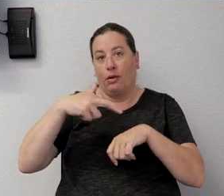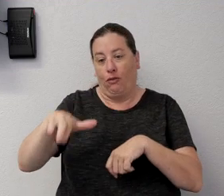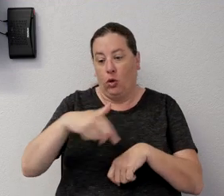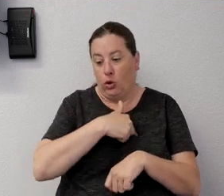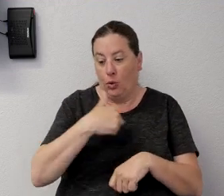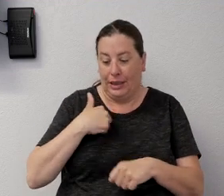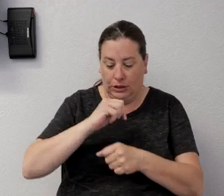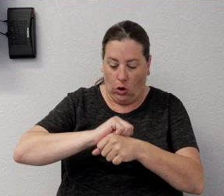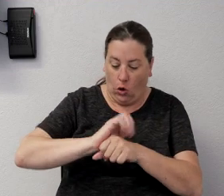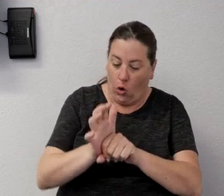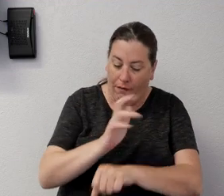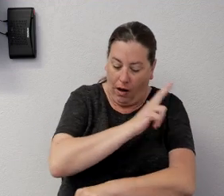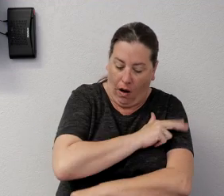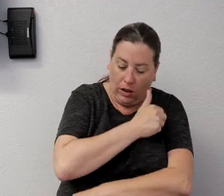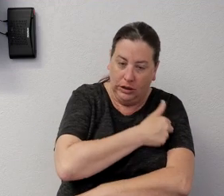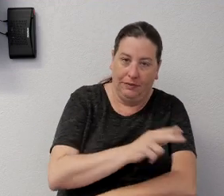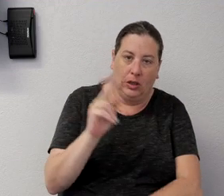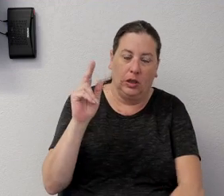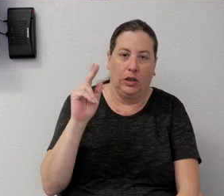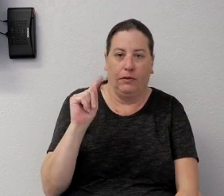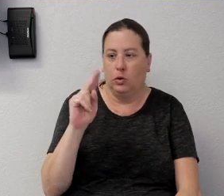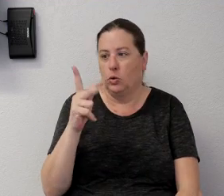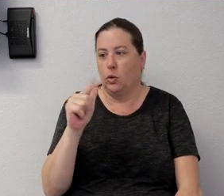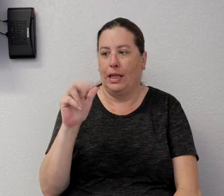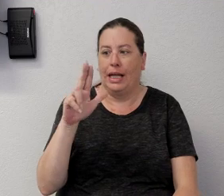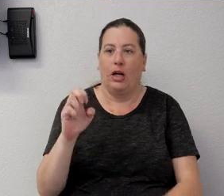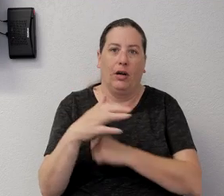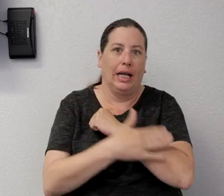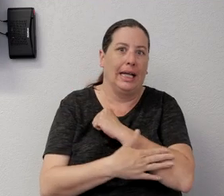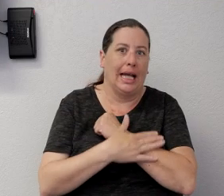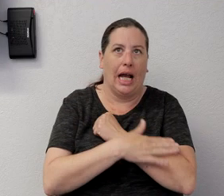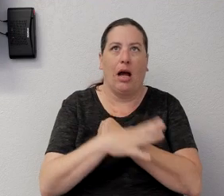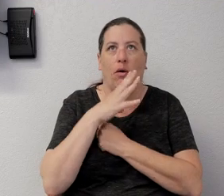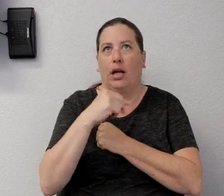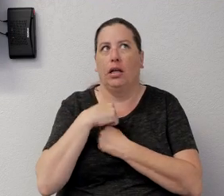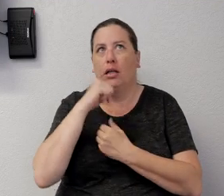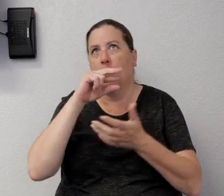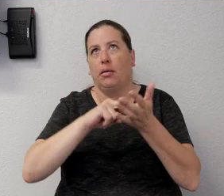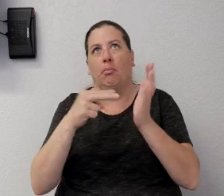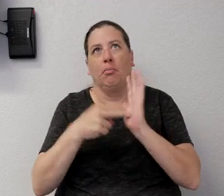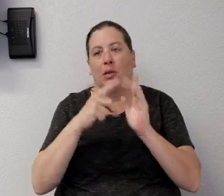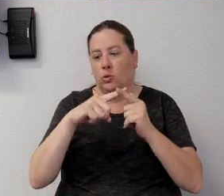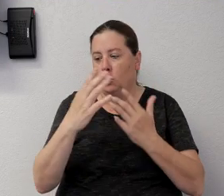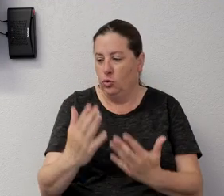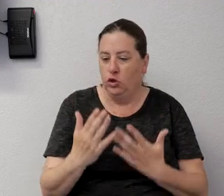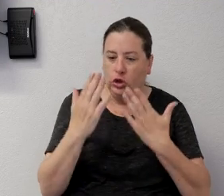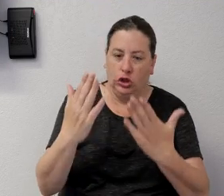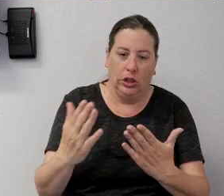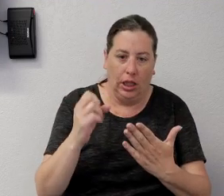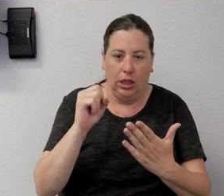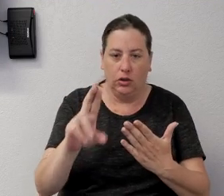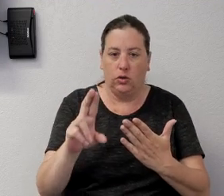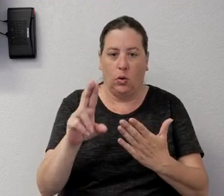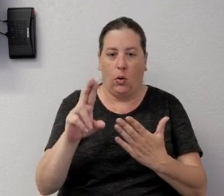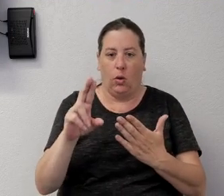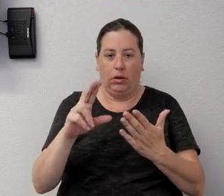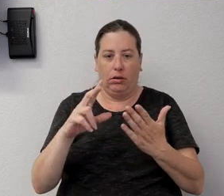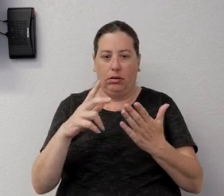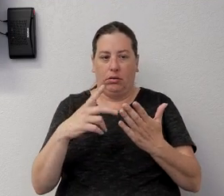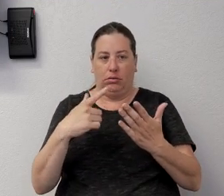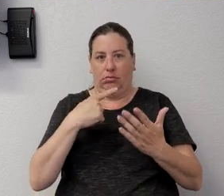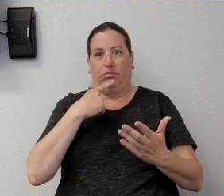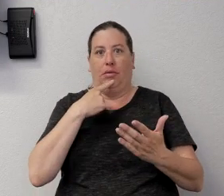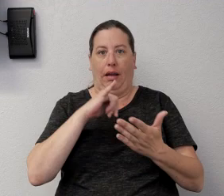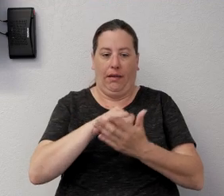of Tulare County. And I didn't mean to suggest or imply that the hospital is infected, you know,